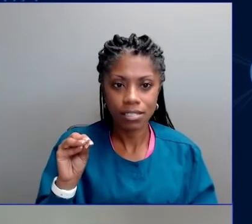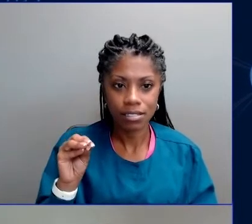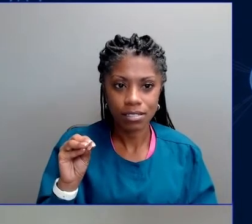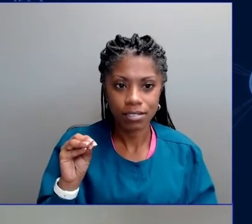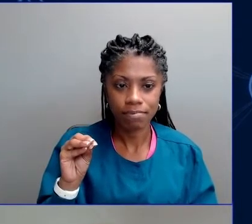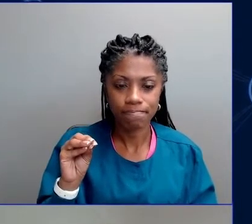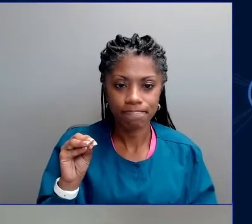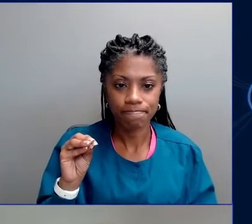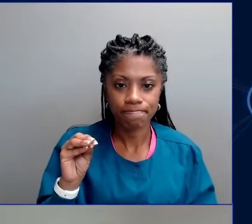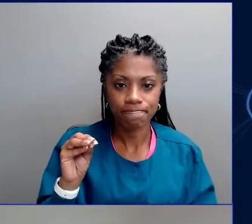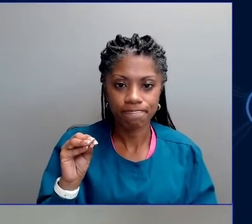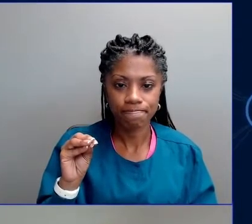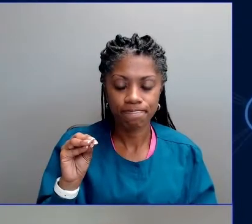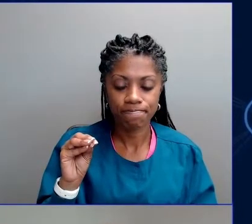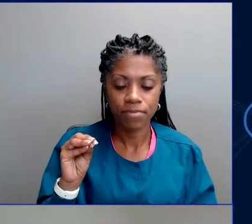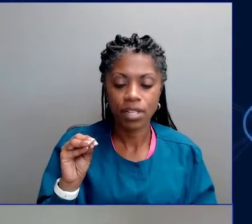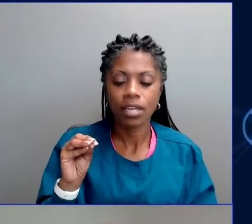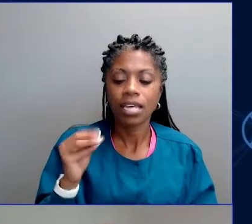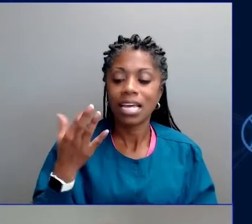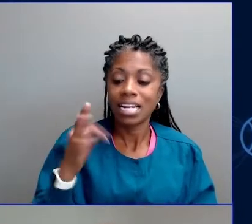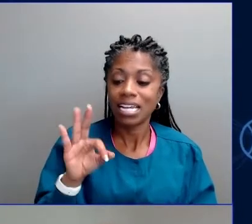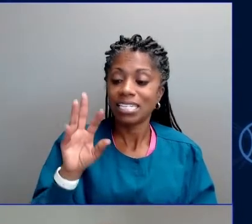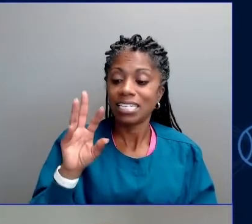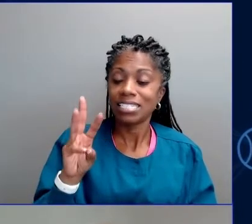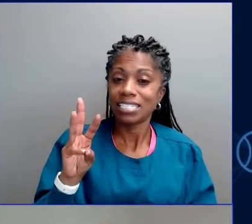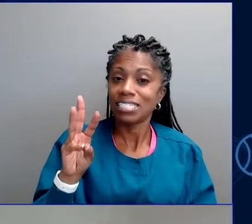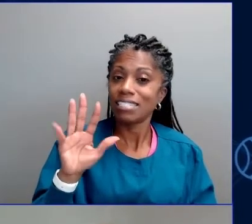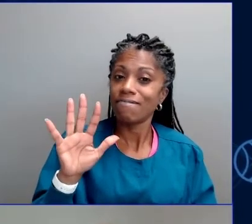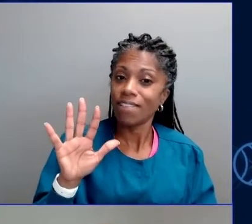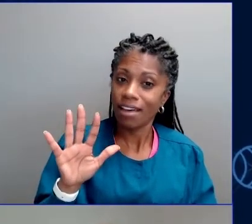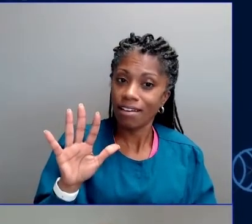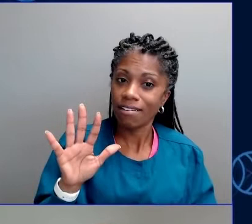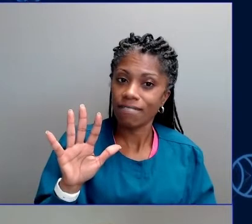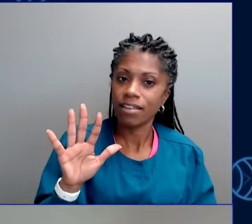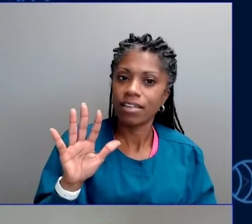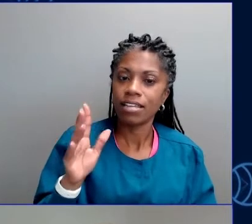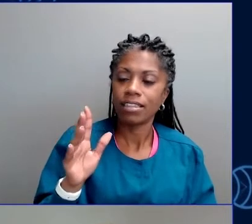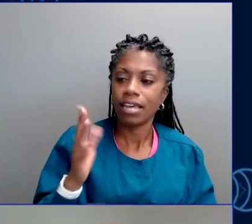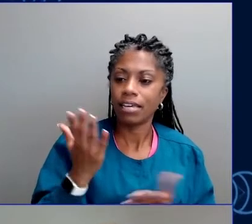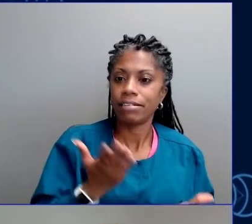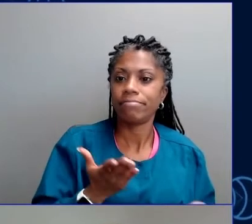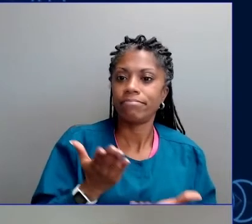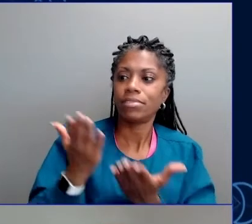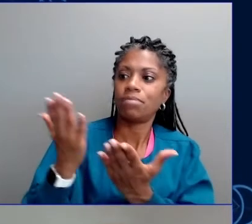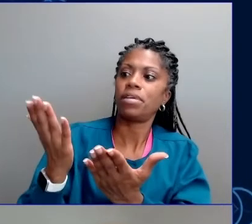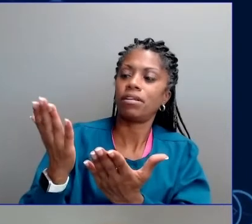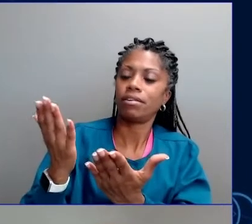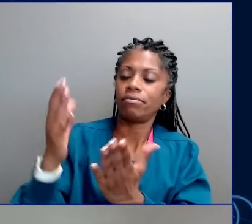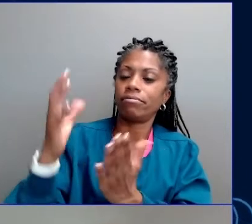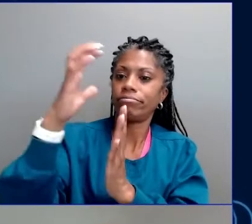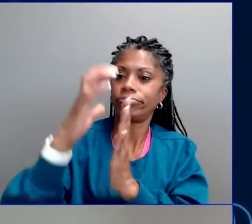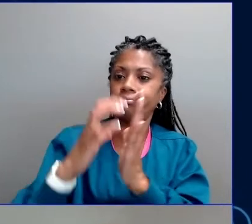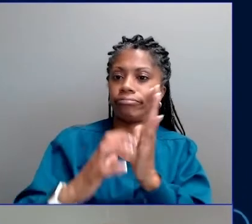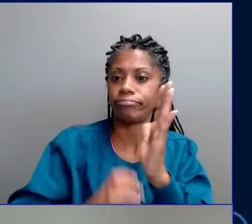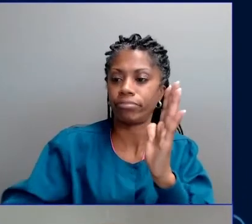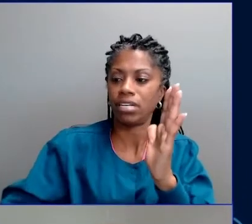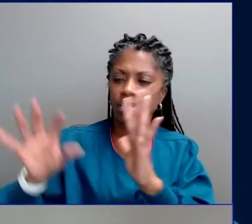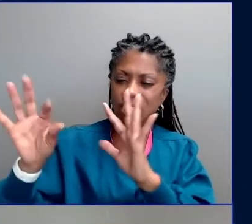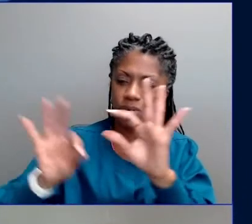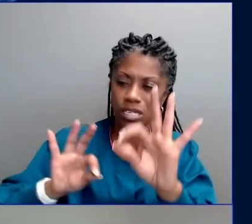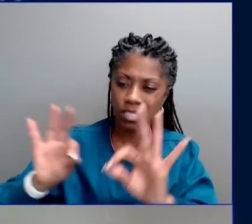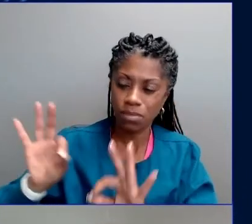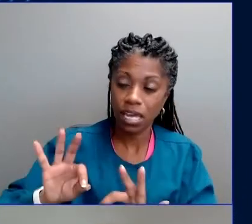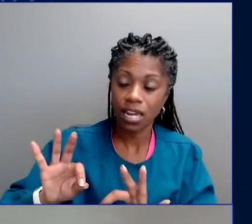president in 1965 regarding the risks of climate change. If scientists have been warning for